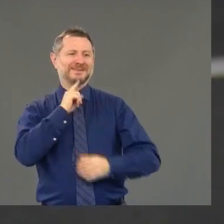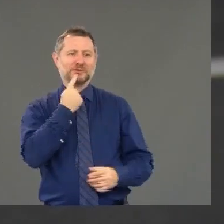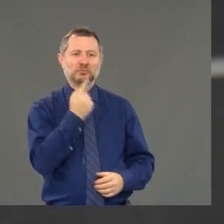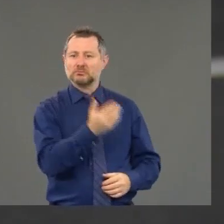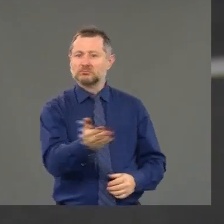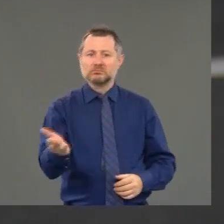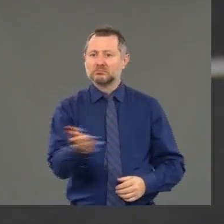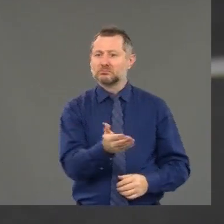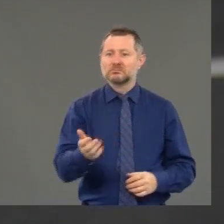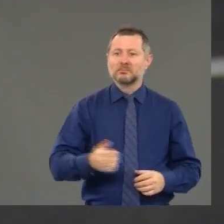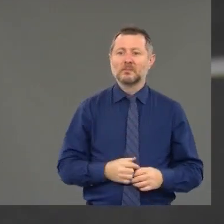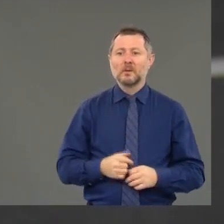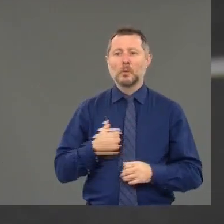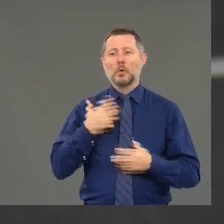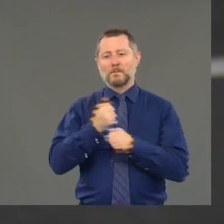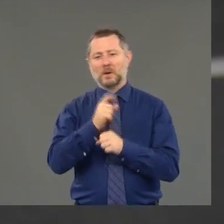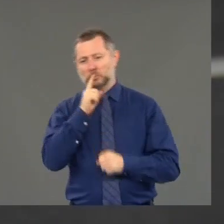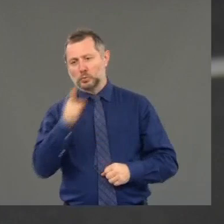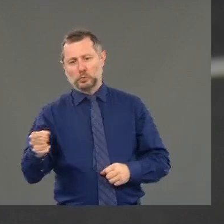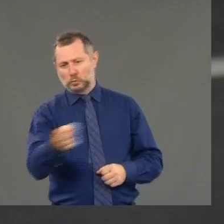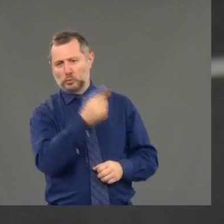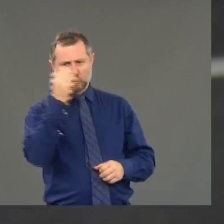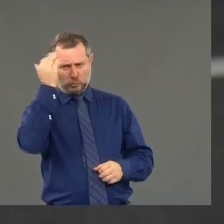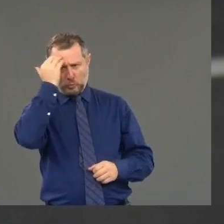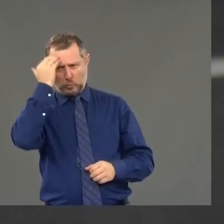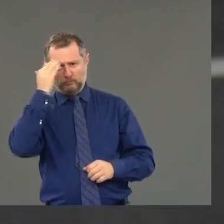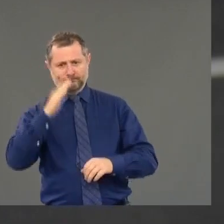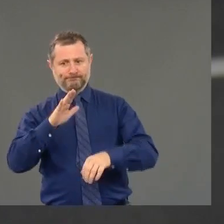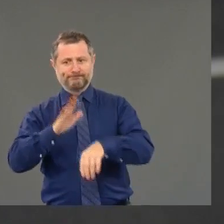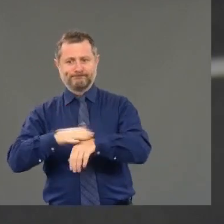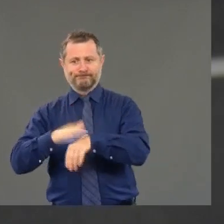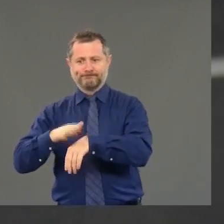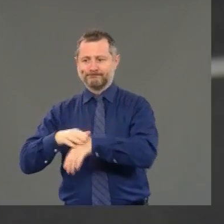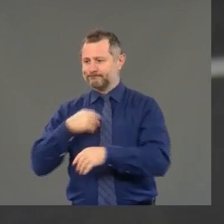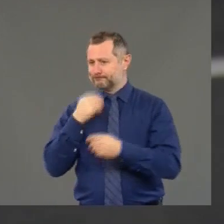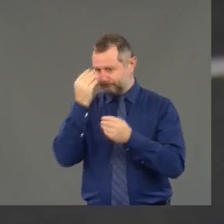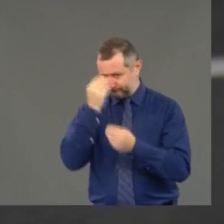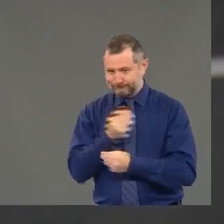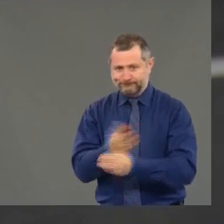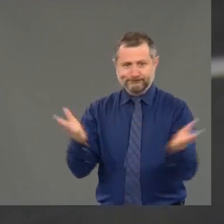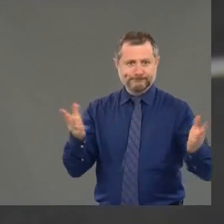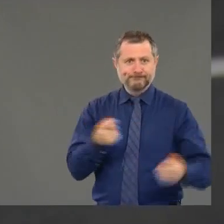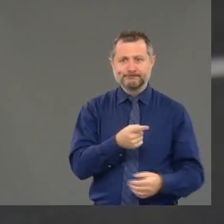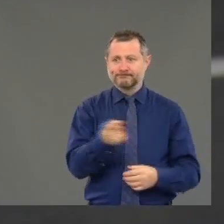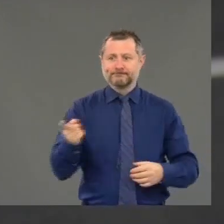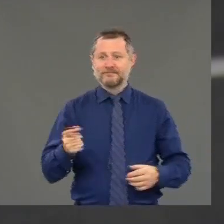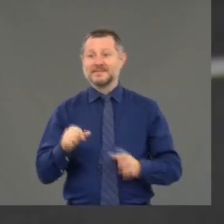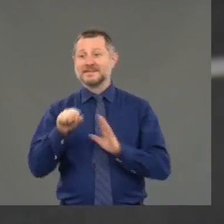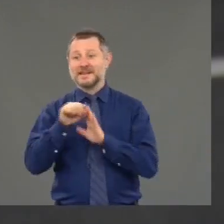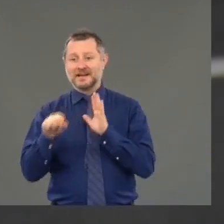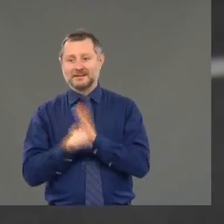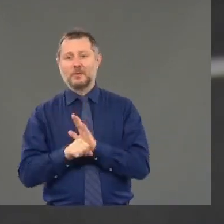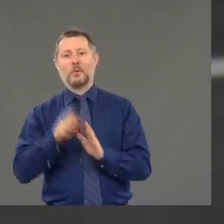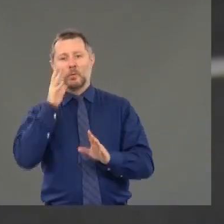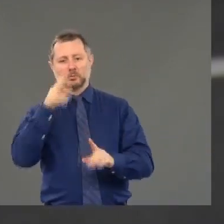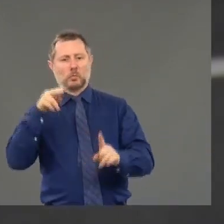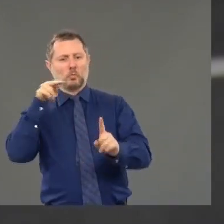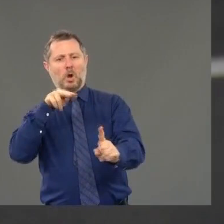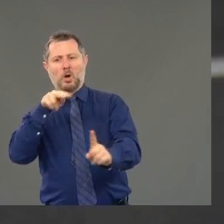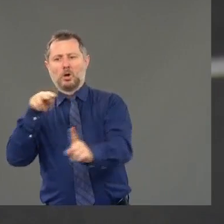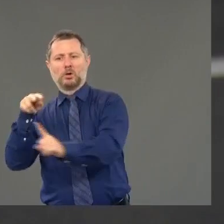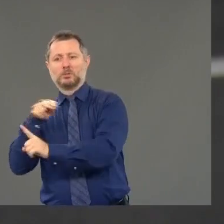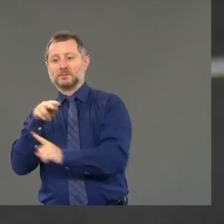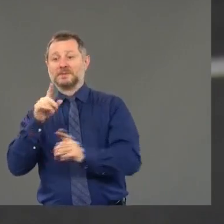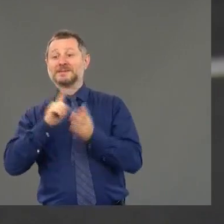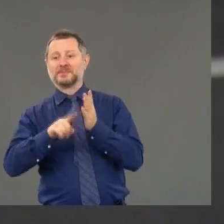So I just wanted to make sure they knew the laws and the rules. I wanted them to make sure they knew that the state was going to be sending out inspectors.